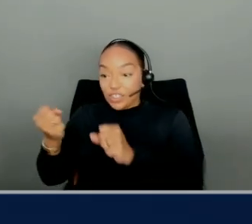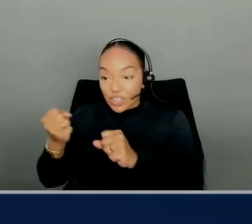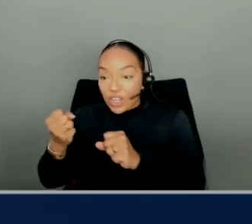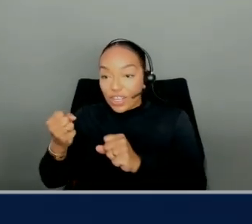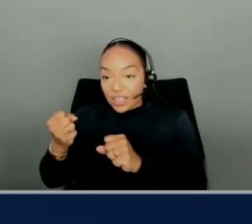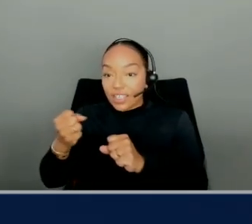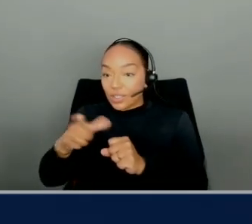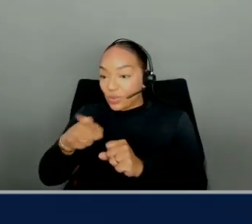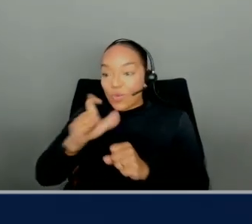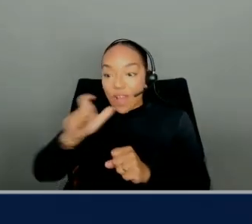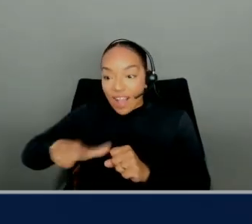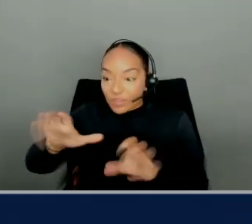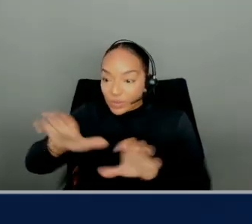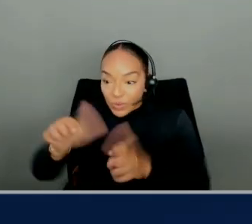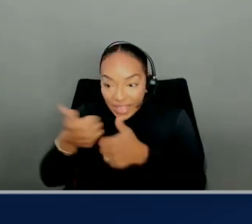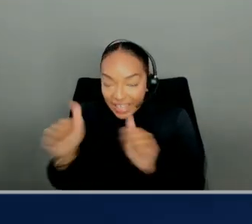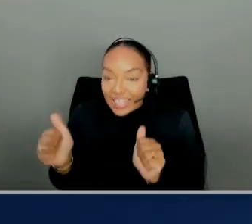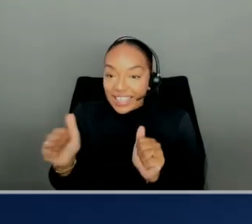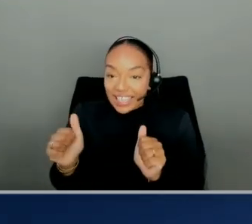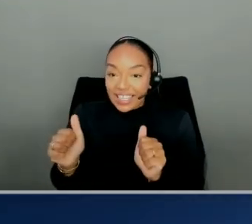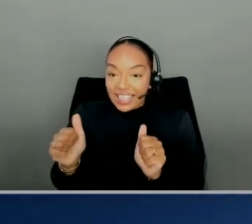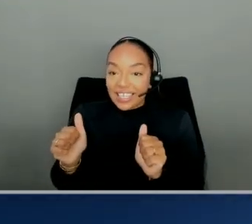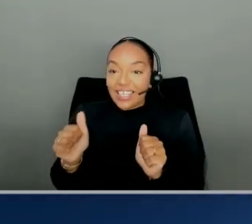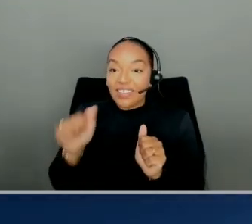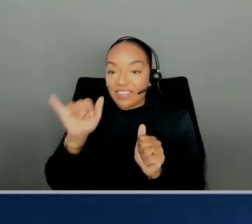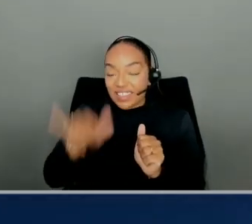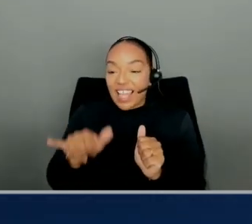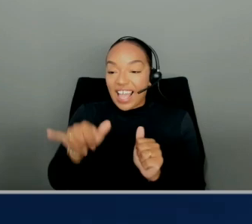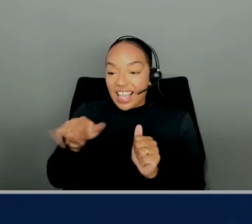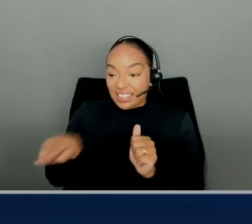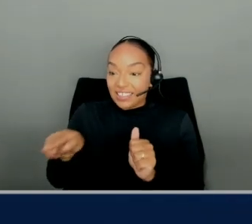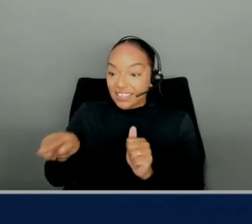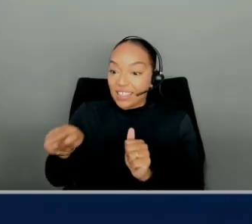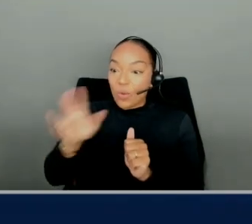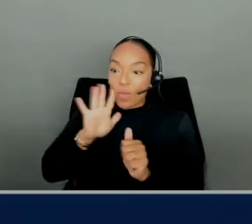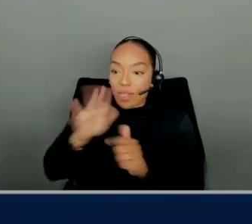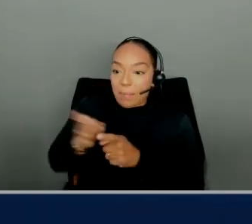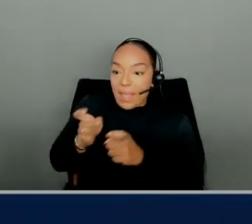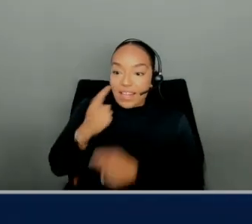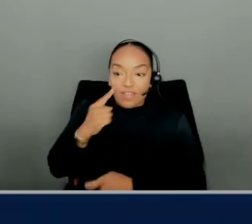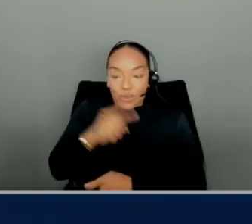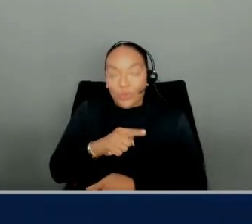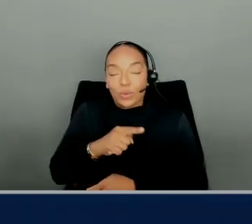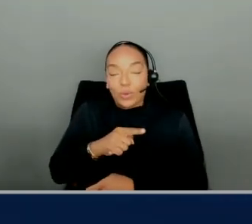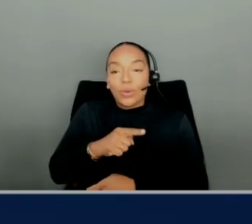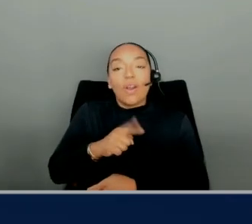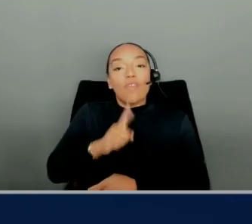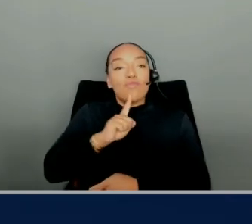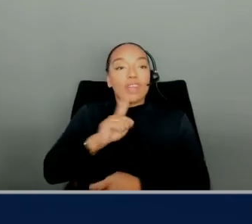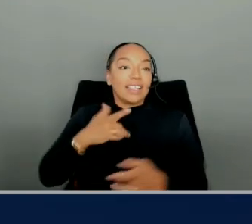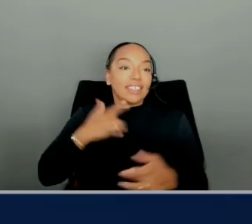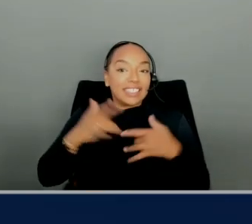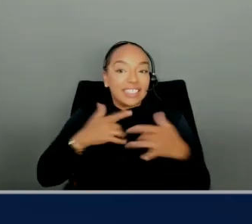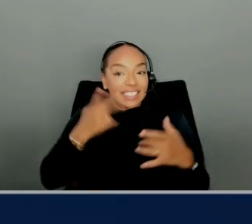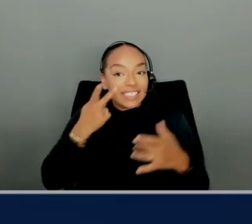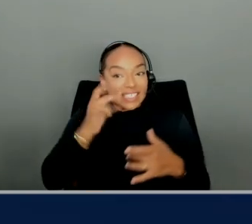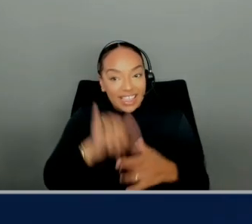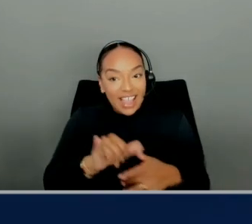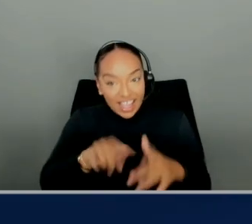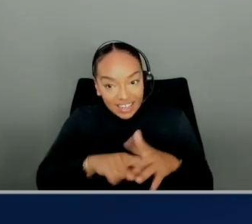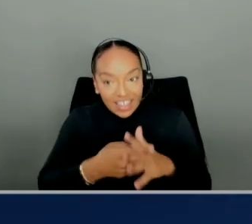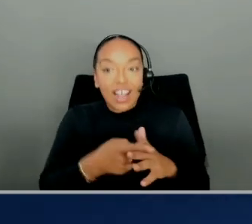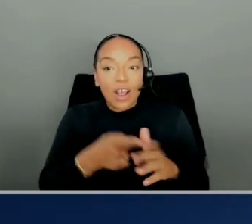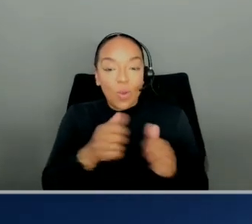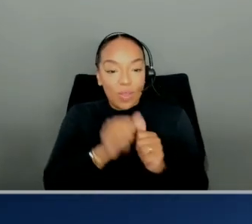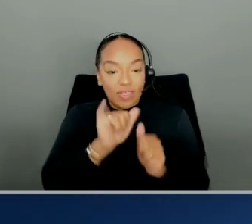The Spectrum manages, Redshift manages that for you. It's really exciting to see the optimizations come in with these types of